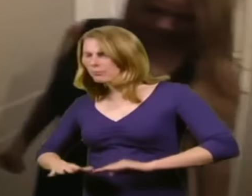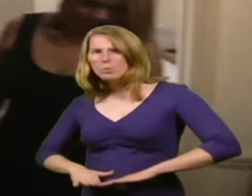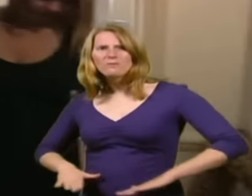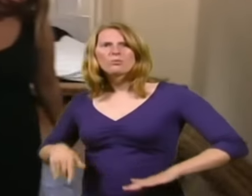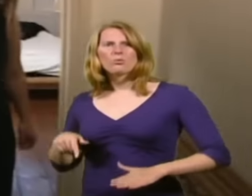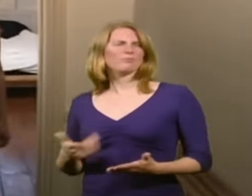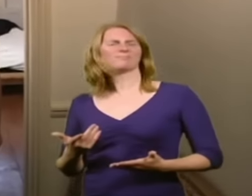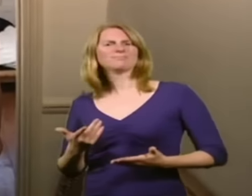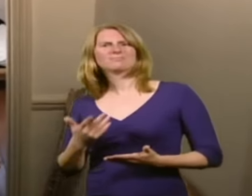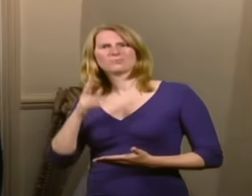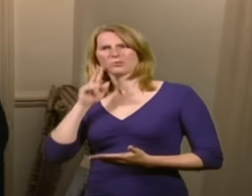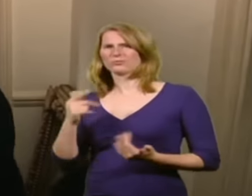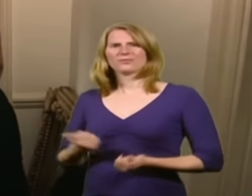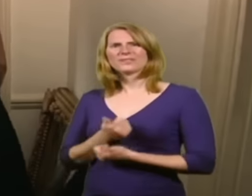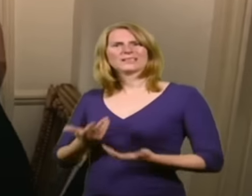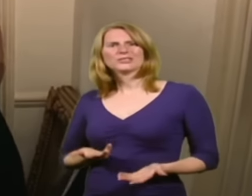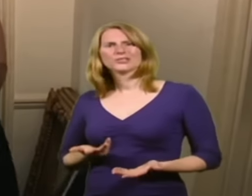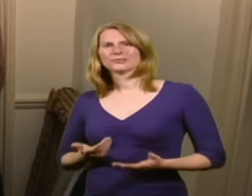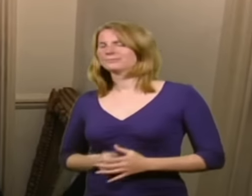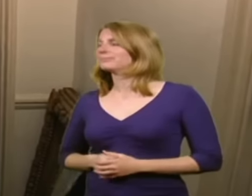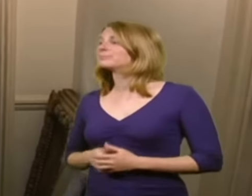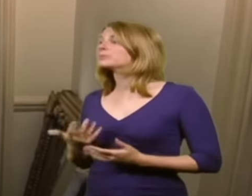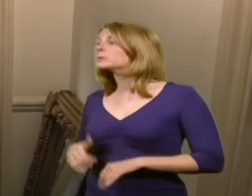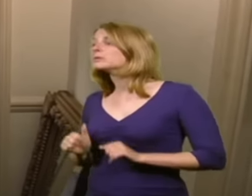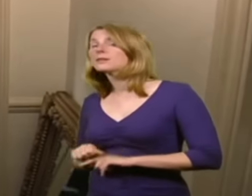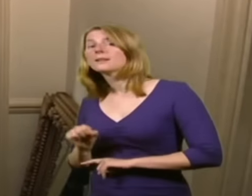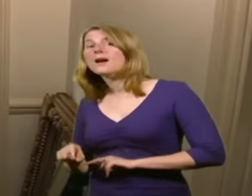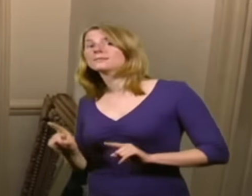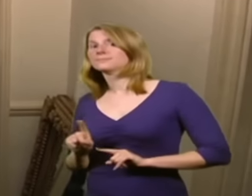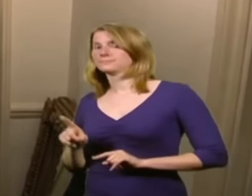So where do we go from here? Okay, this is the most of the view. Mm-hmm.